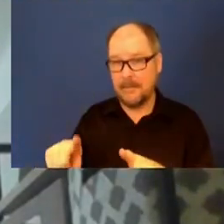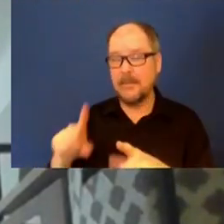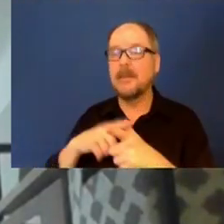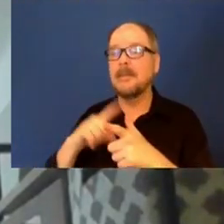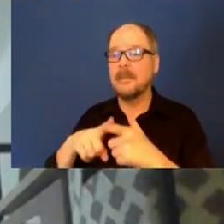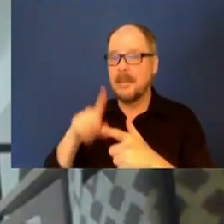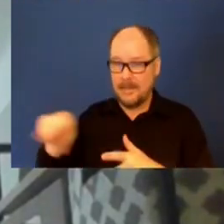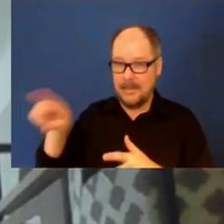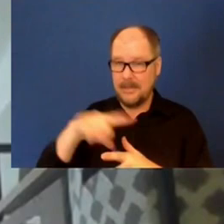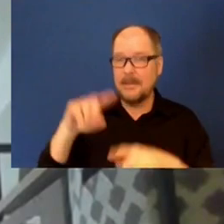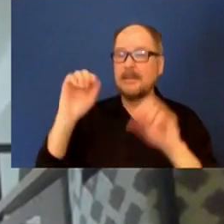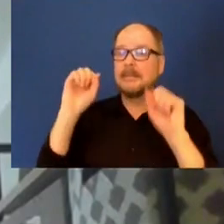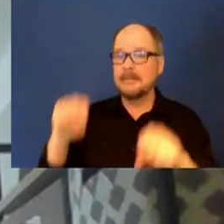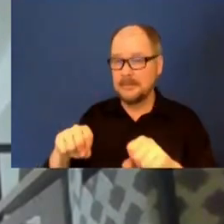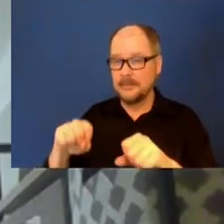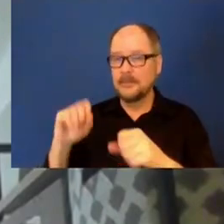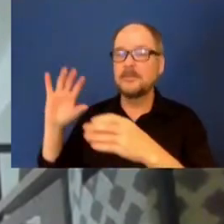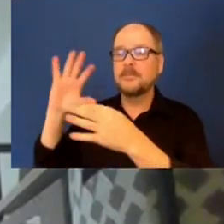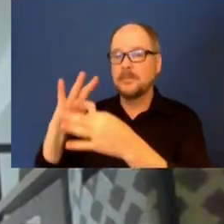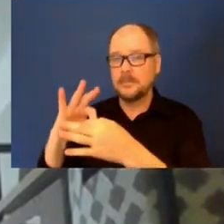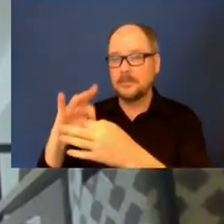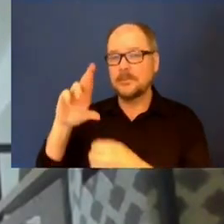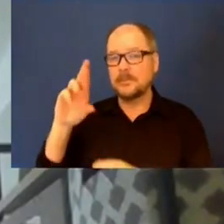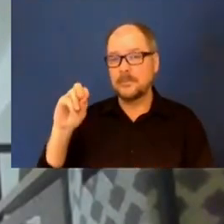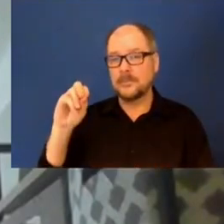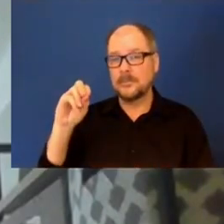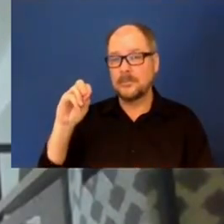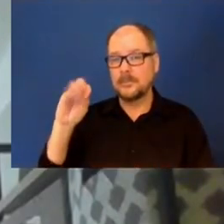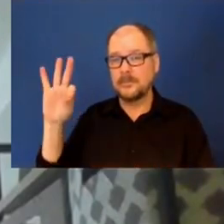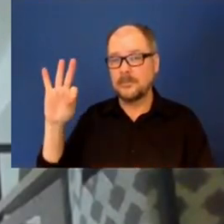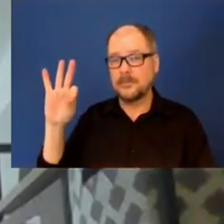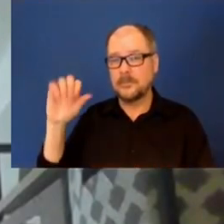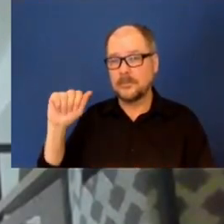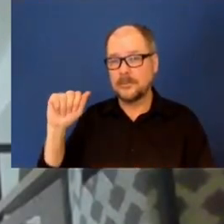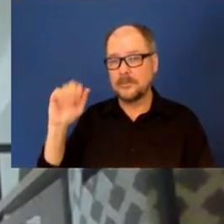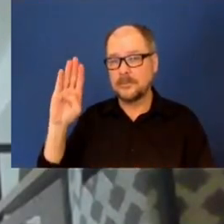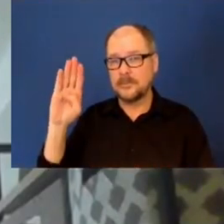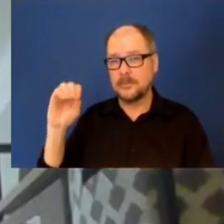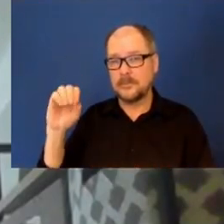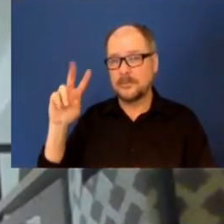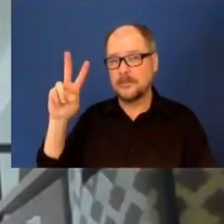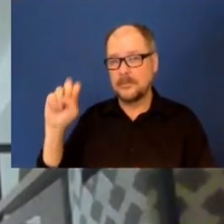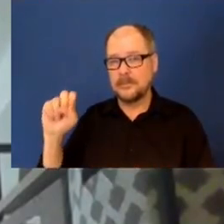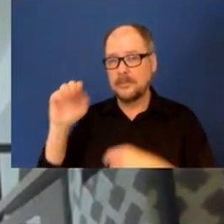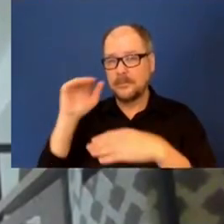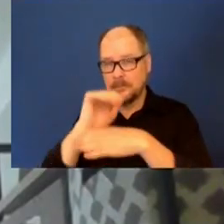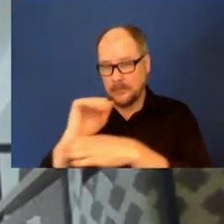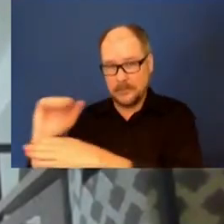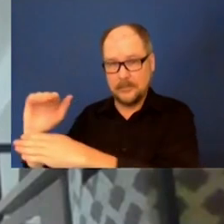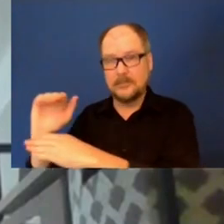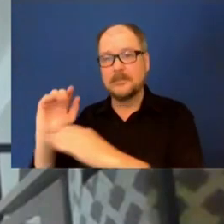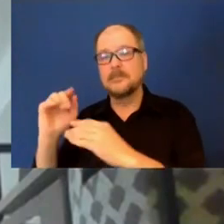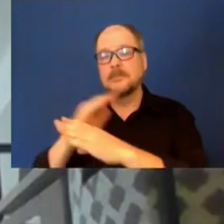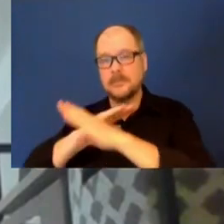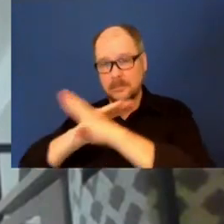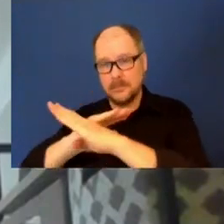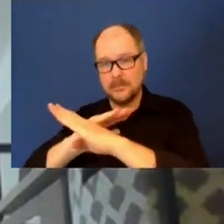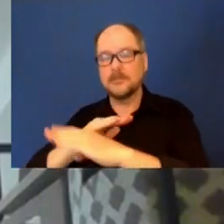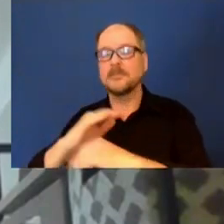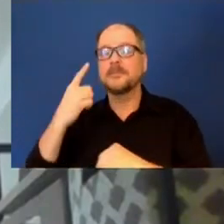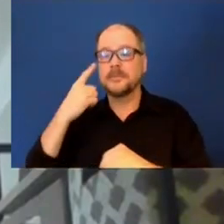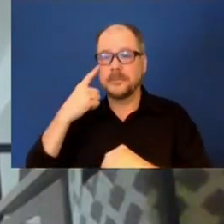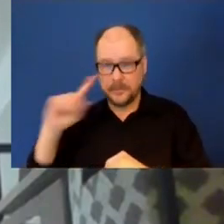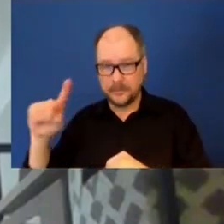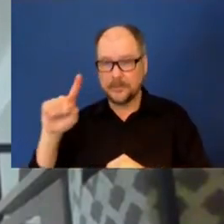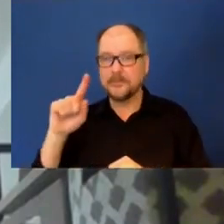able to access Roof Above's nightly winter shelter through the weekend just to make sure that they do have a safe place